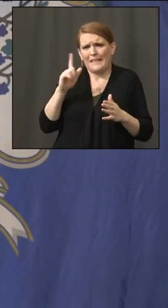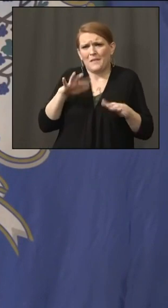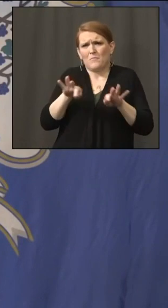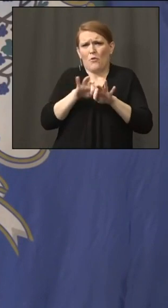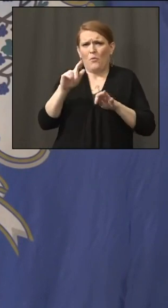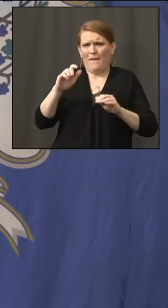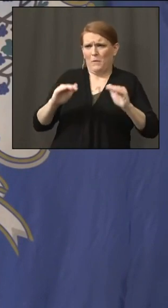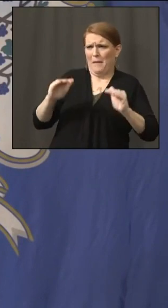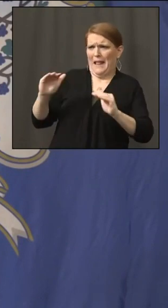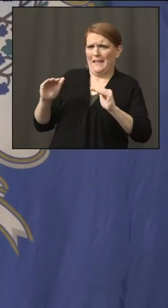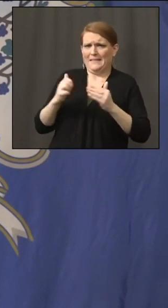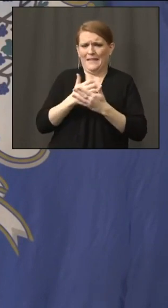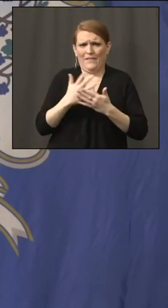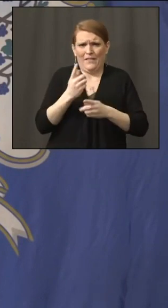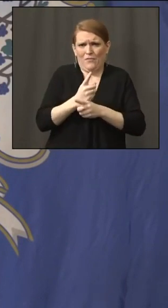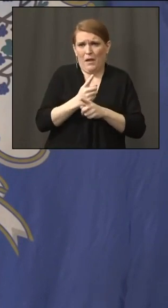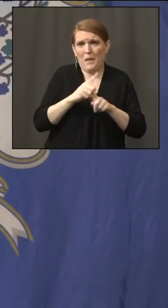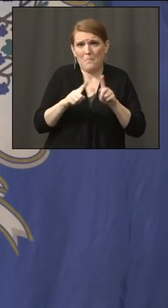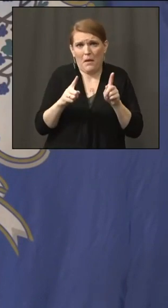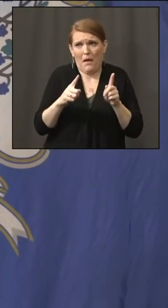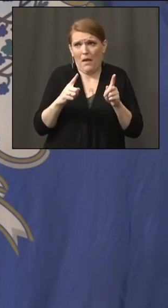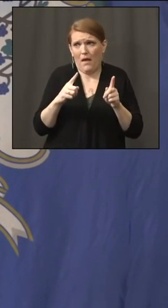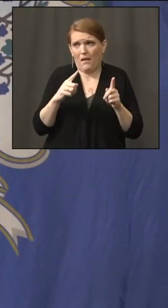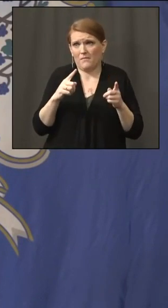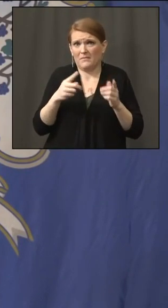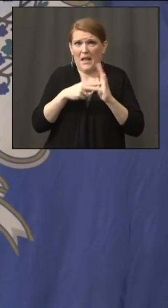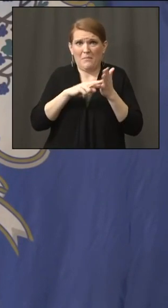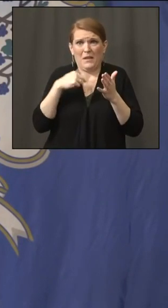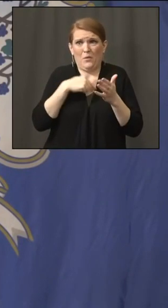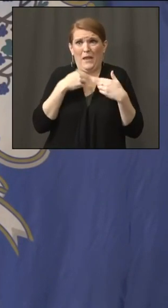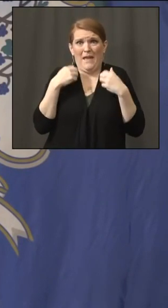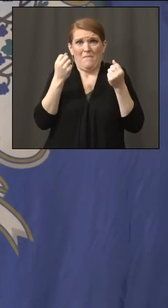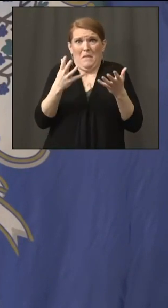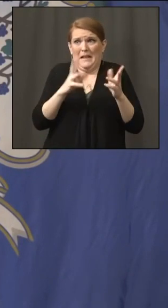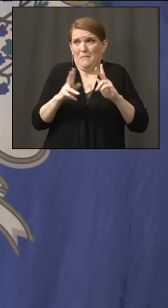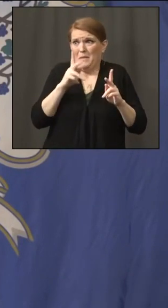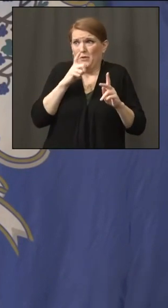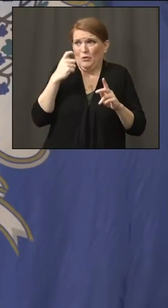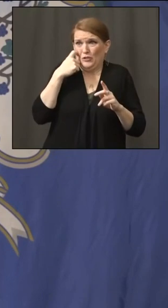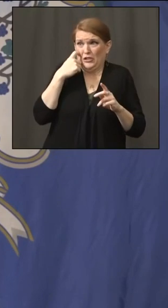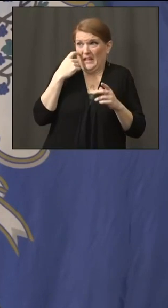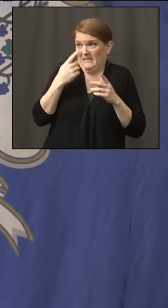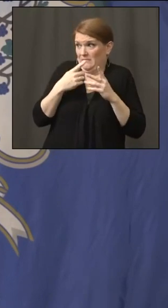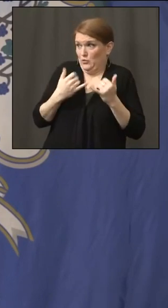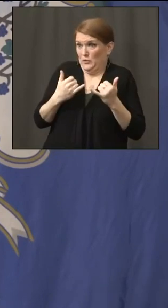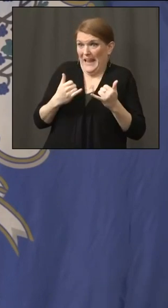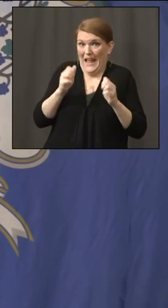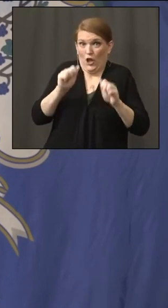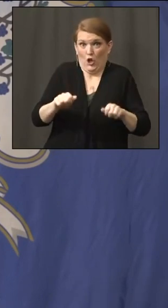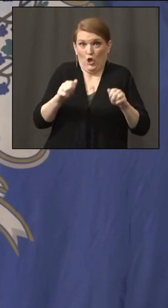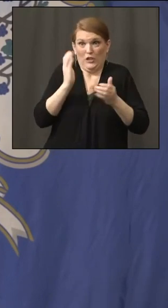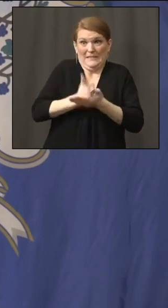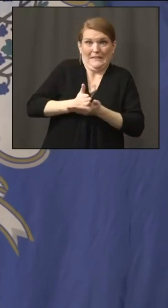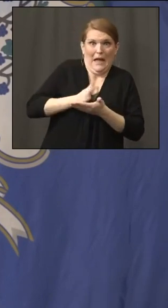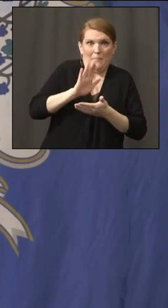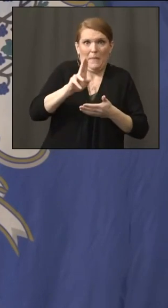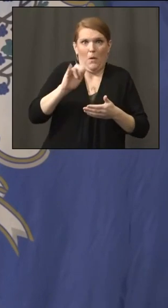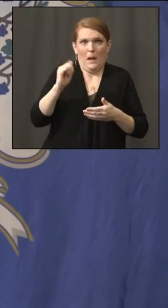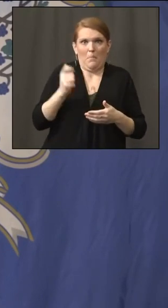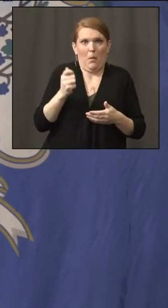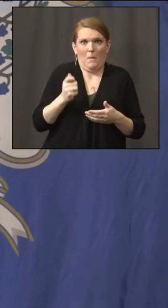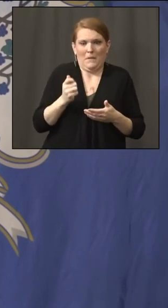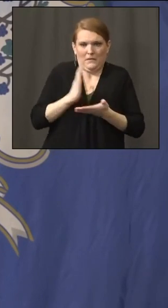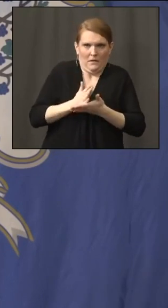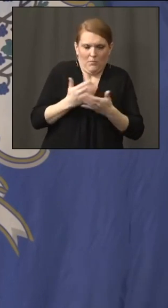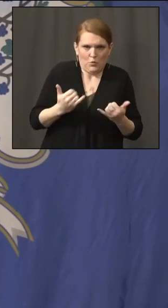tens of thousands of people who are about to lose their unemployment insurance today. So that's not going to